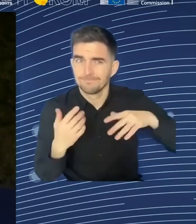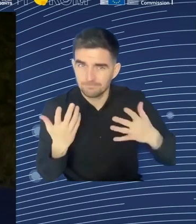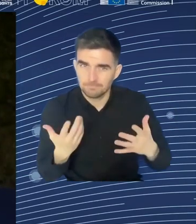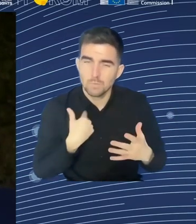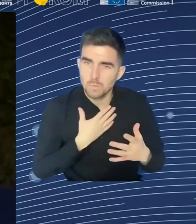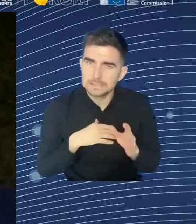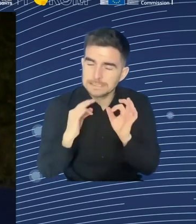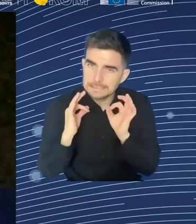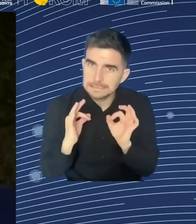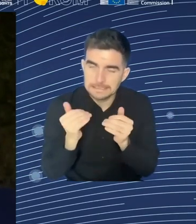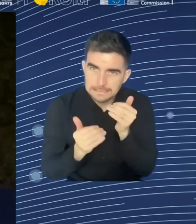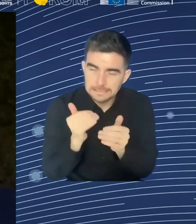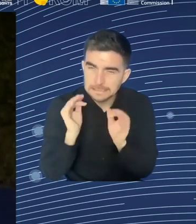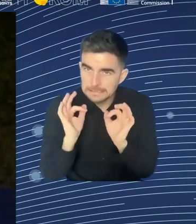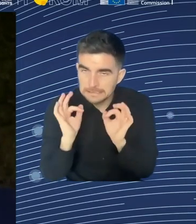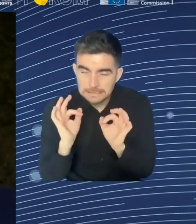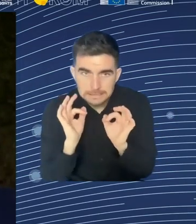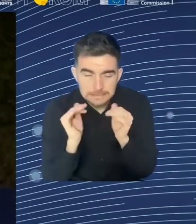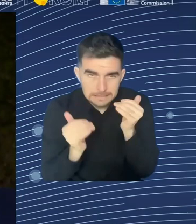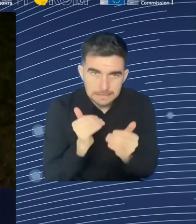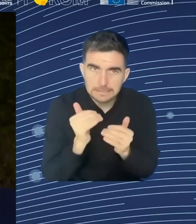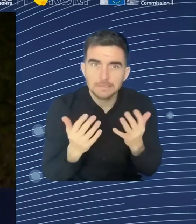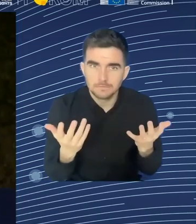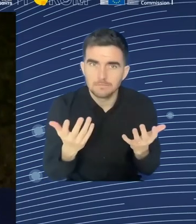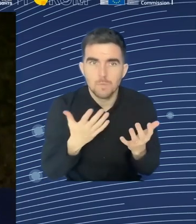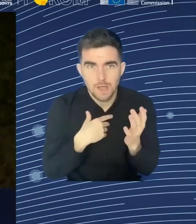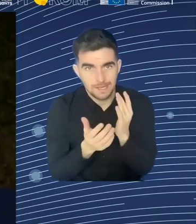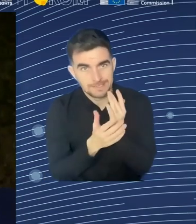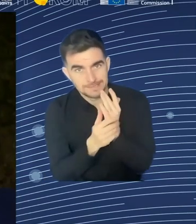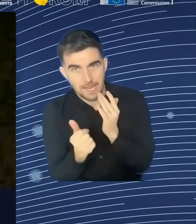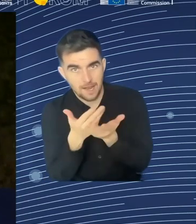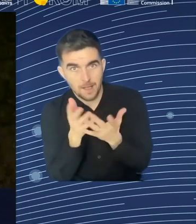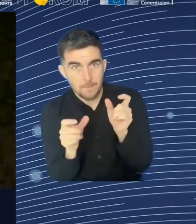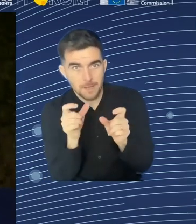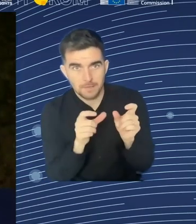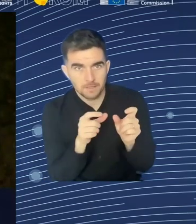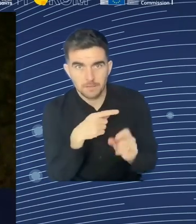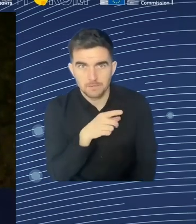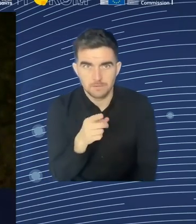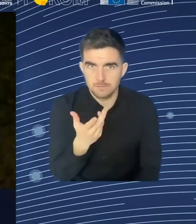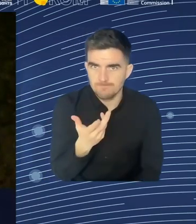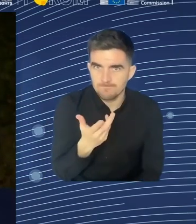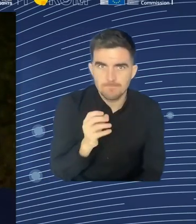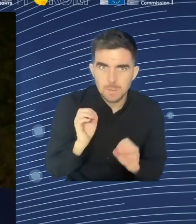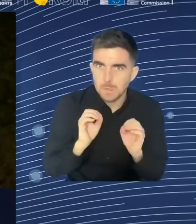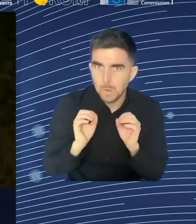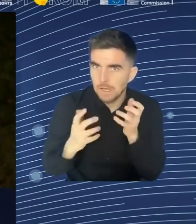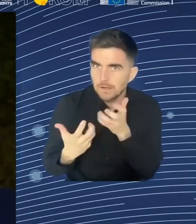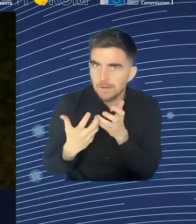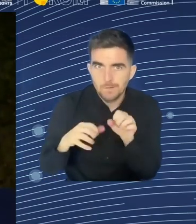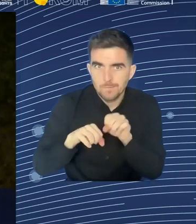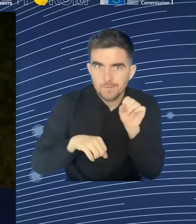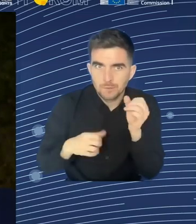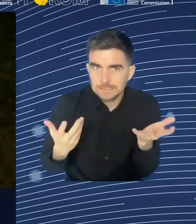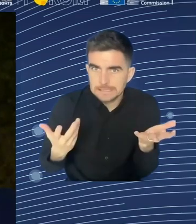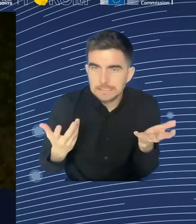work or talk with the private sector, they say, okay, then why the public sector is so necessary? You know that many